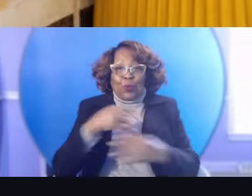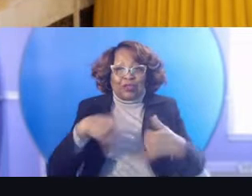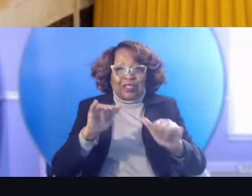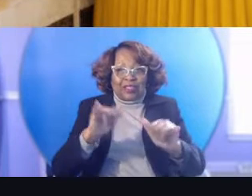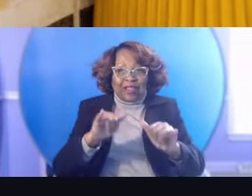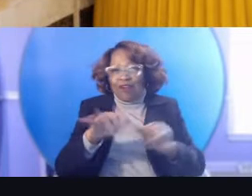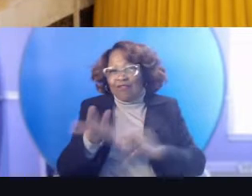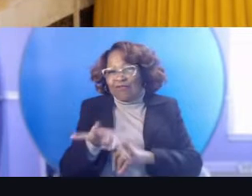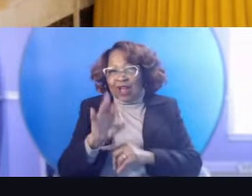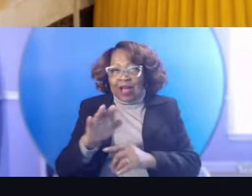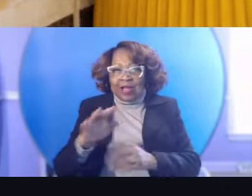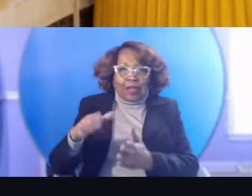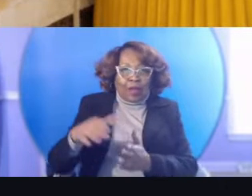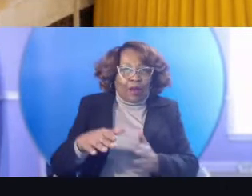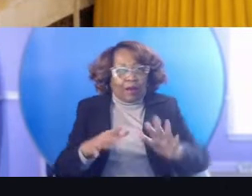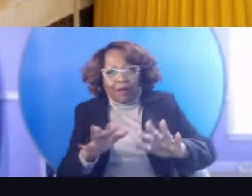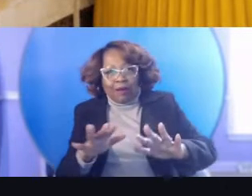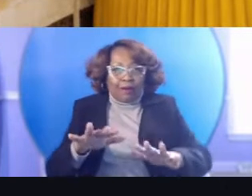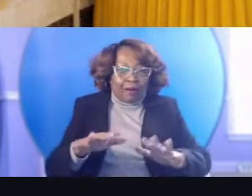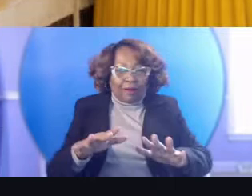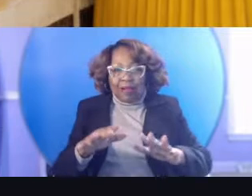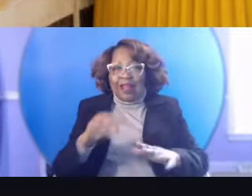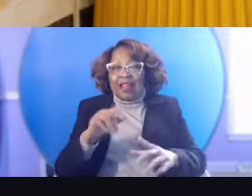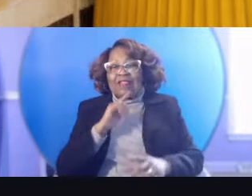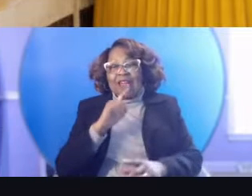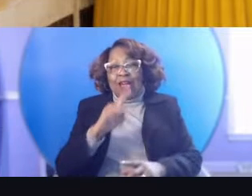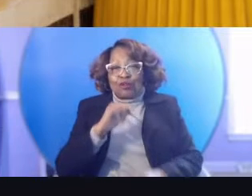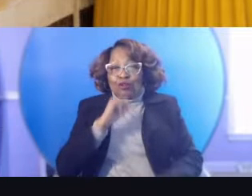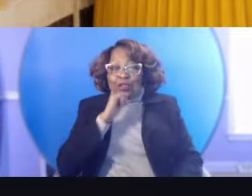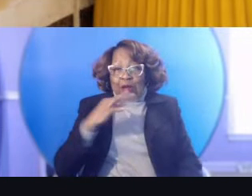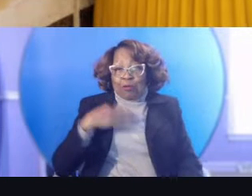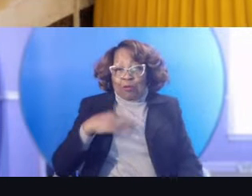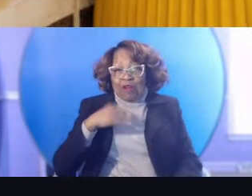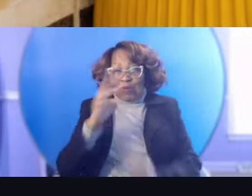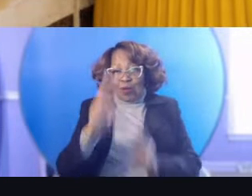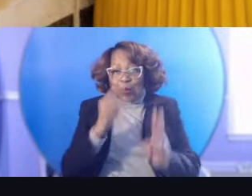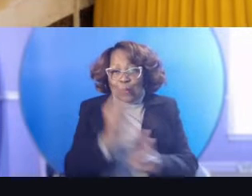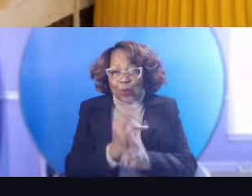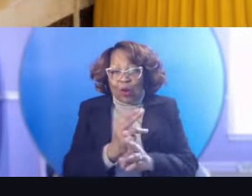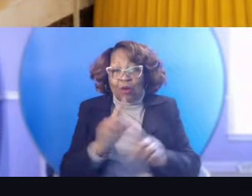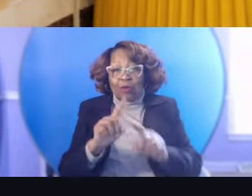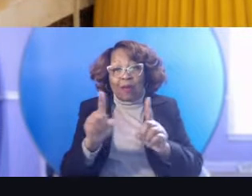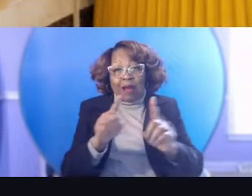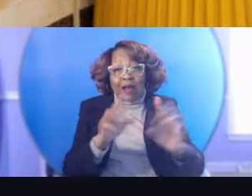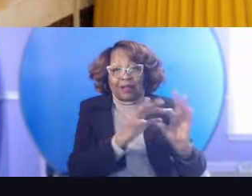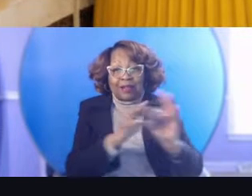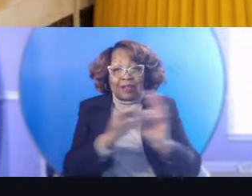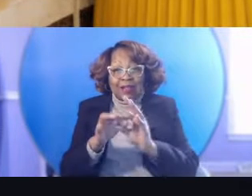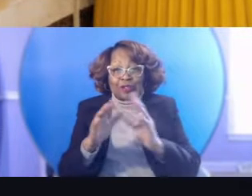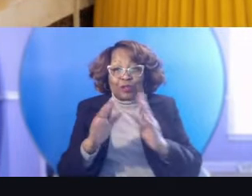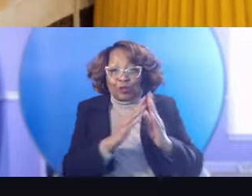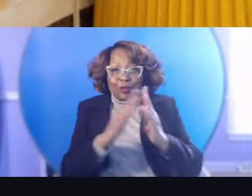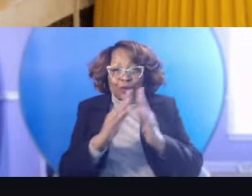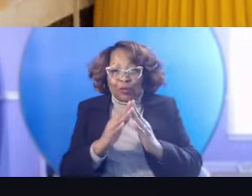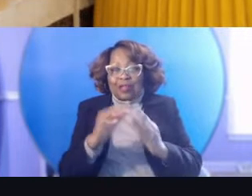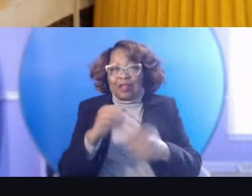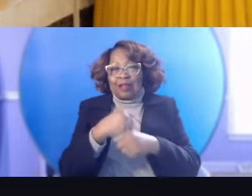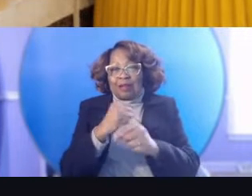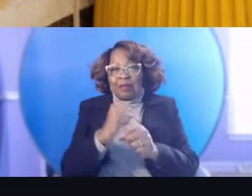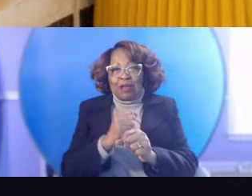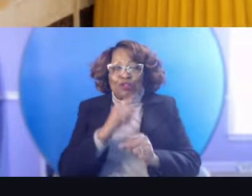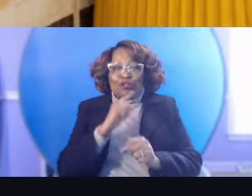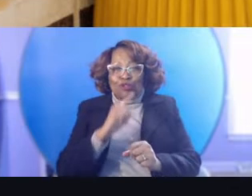in the actual nonprofit world. But when it comes to community and making sure that